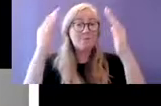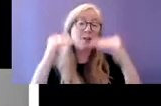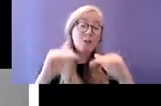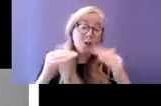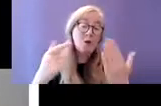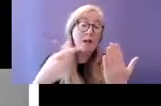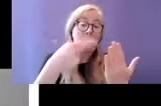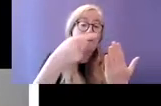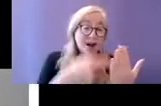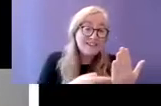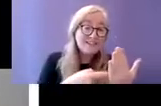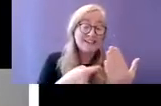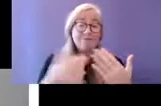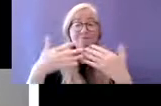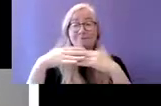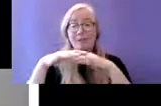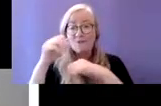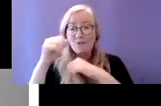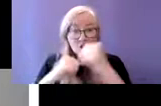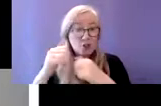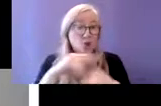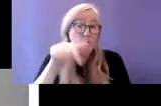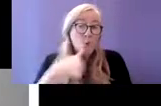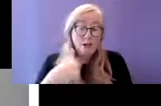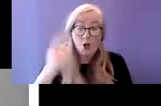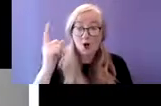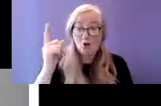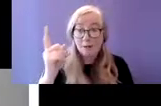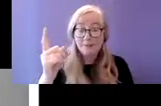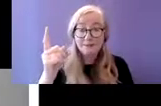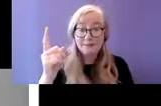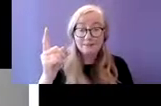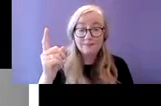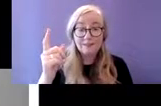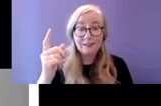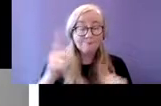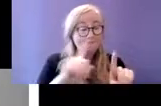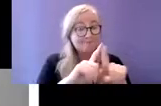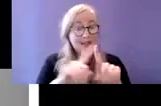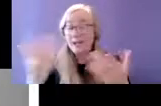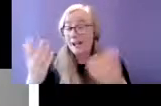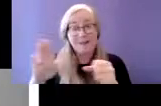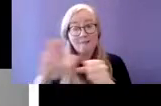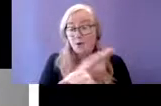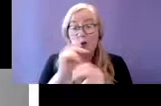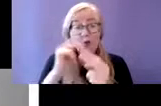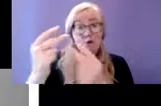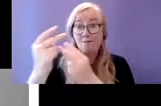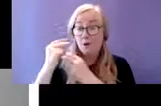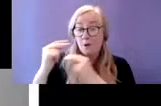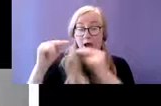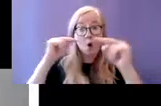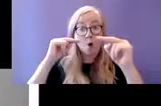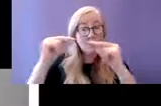is a whole scale review on development of autism policy particularly in relation to homeless prevention and